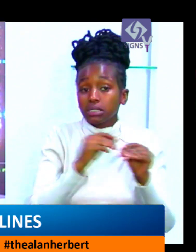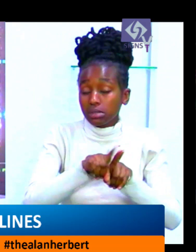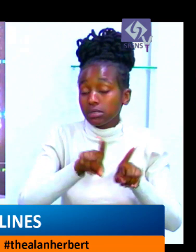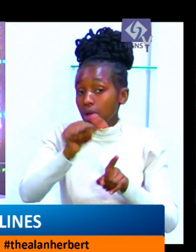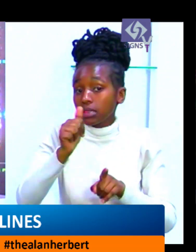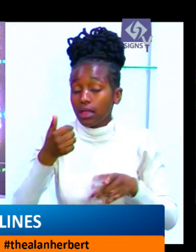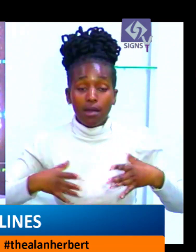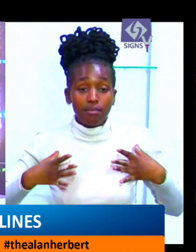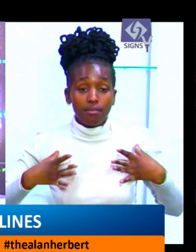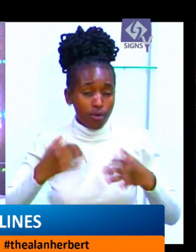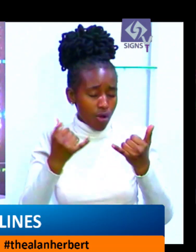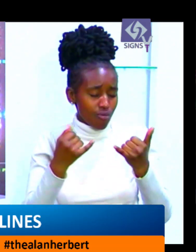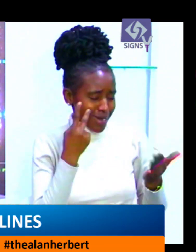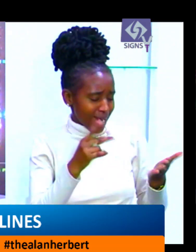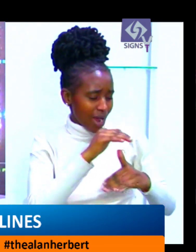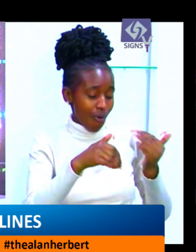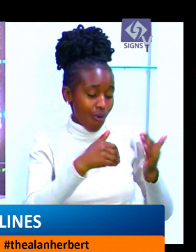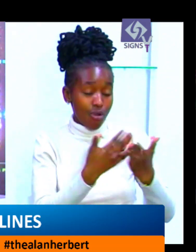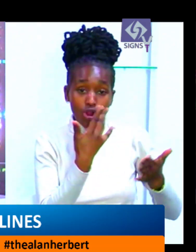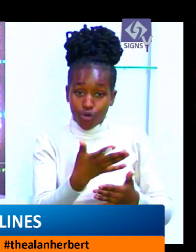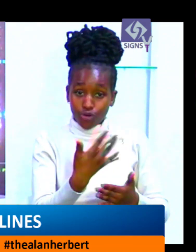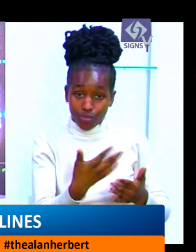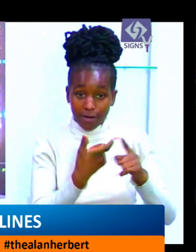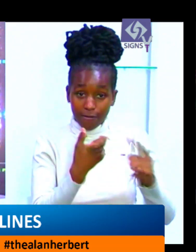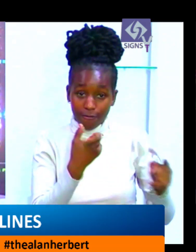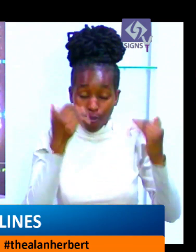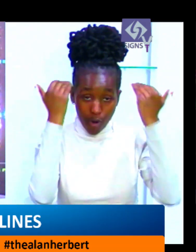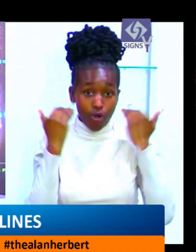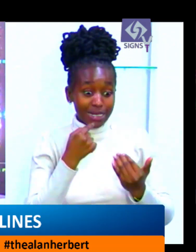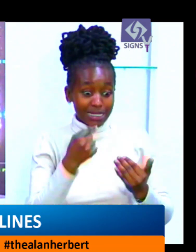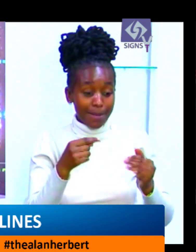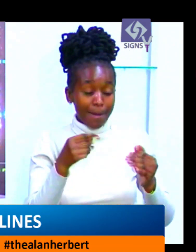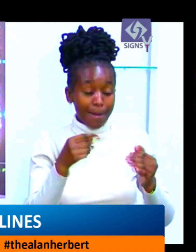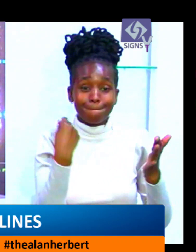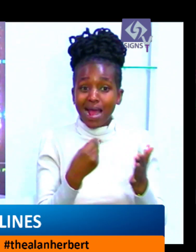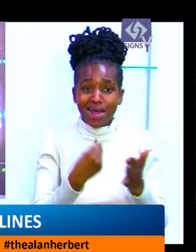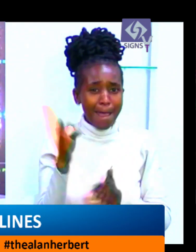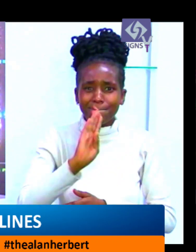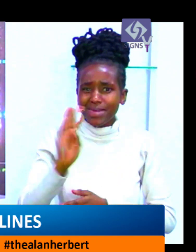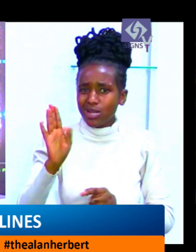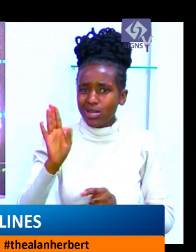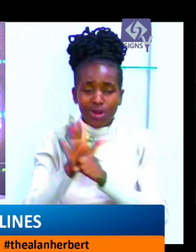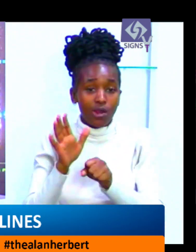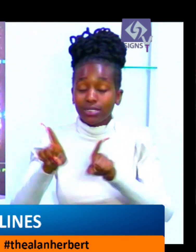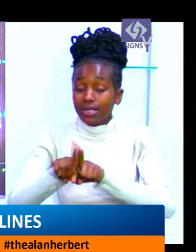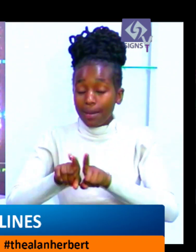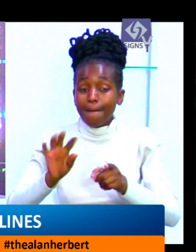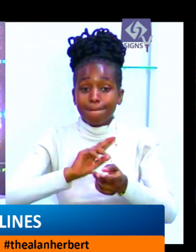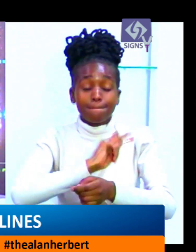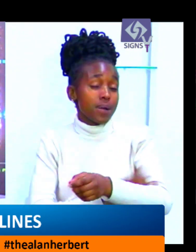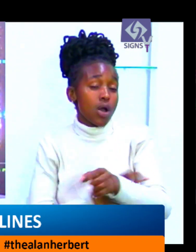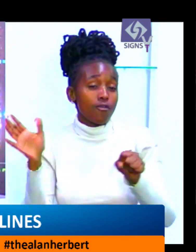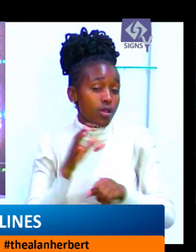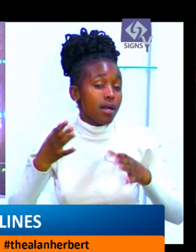at a center of a storm that has rocked in, among others, President William Ruto. Now, a review of court documents reveals an